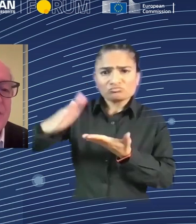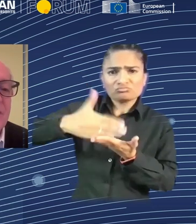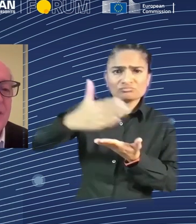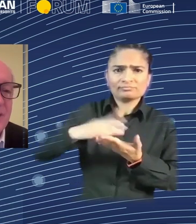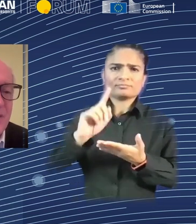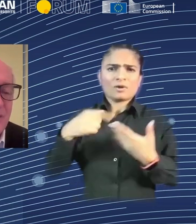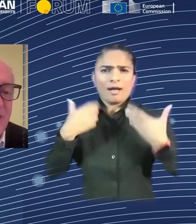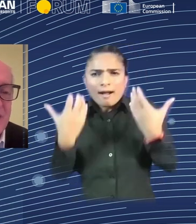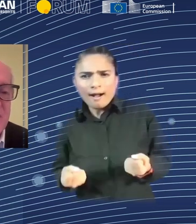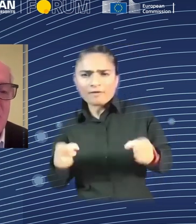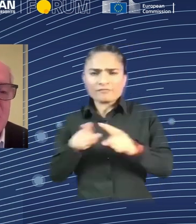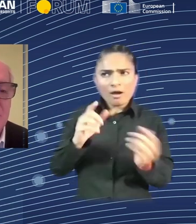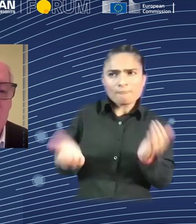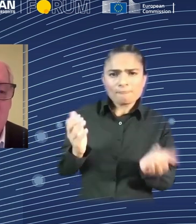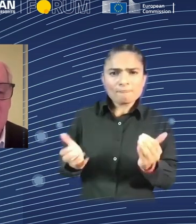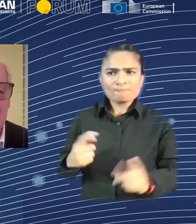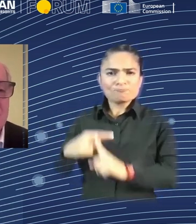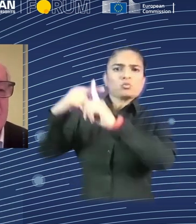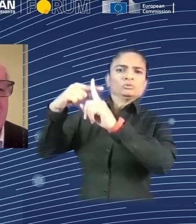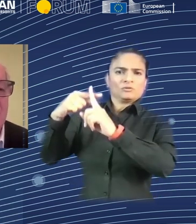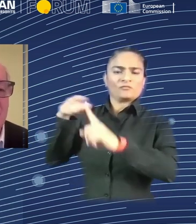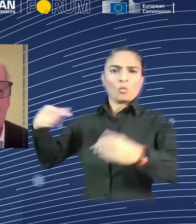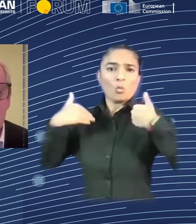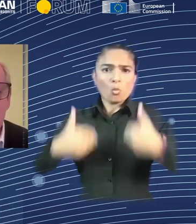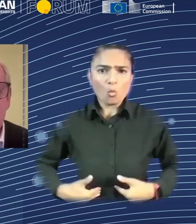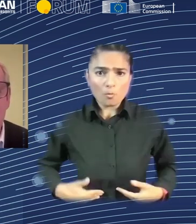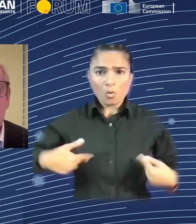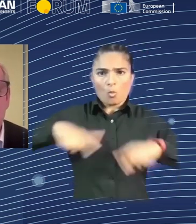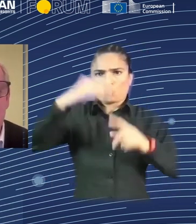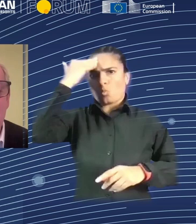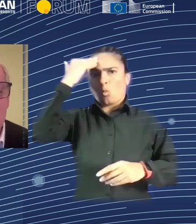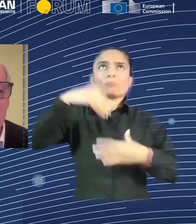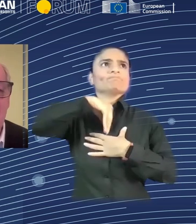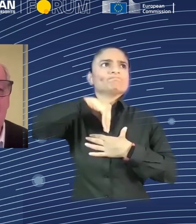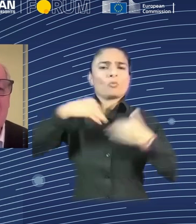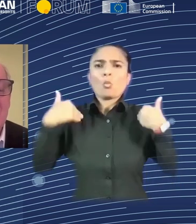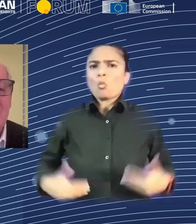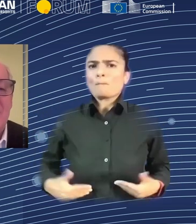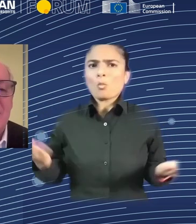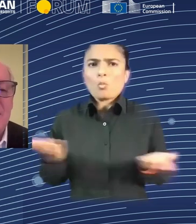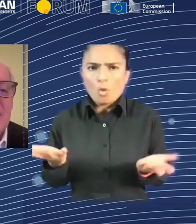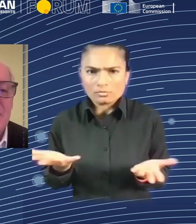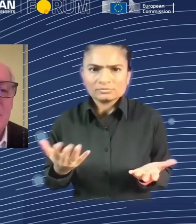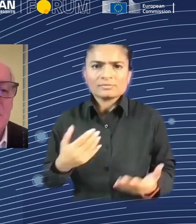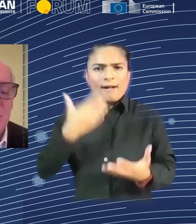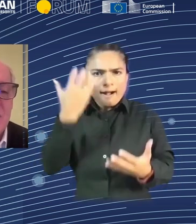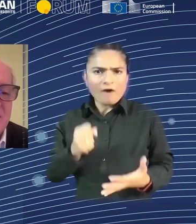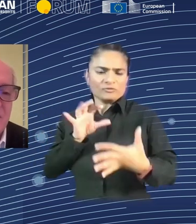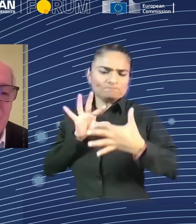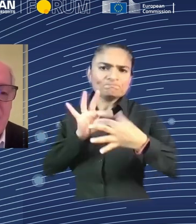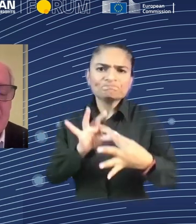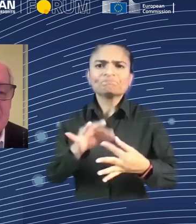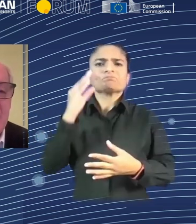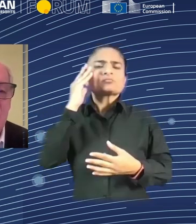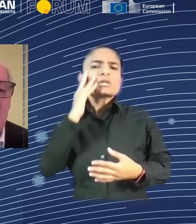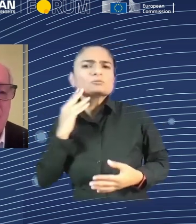the various kinds of emotional and physical impacts that life has on people. And machines, on